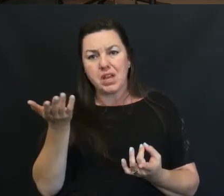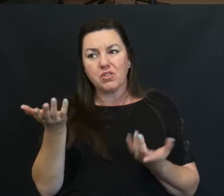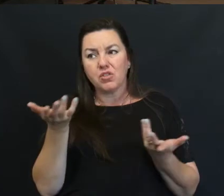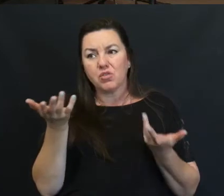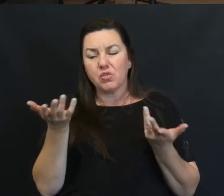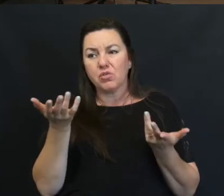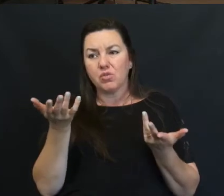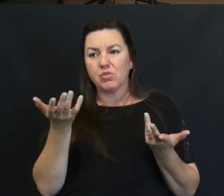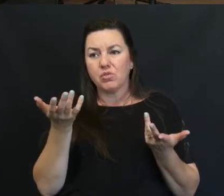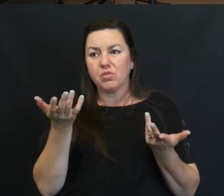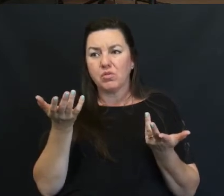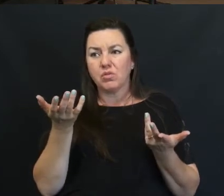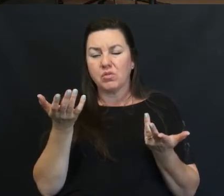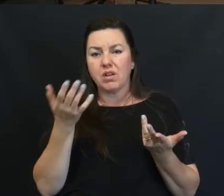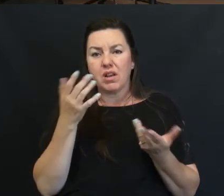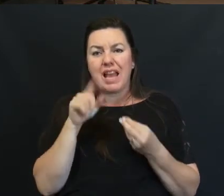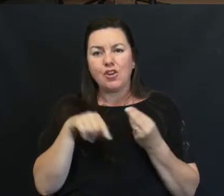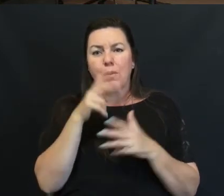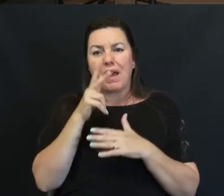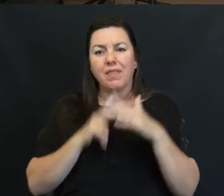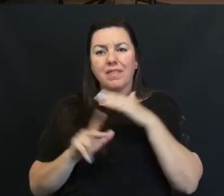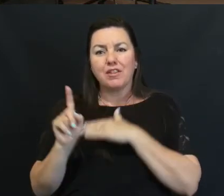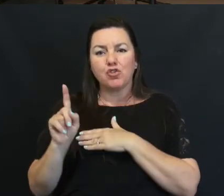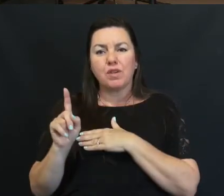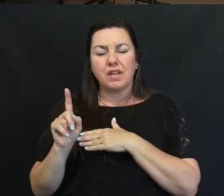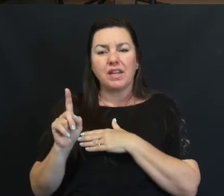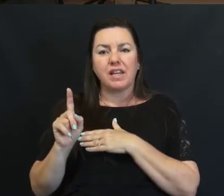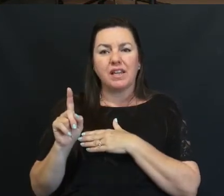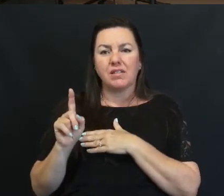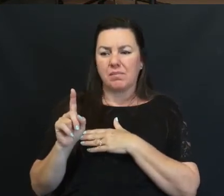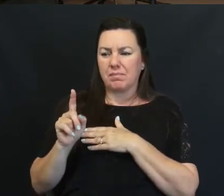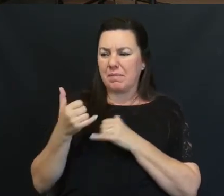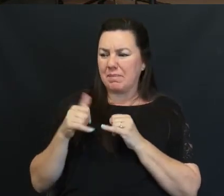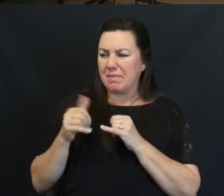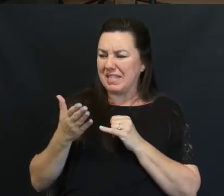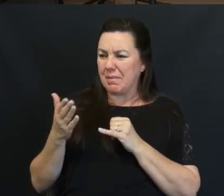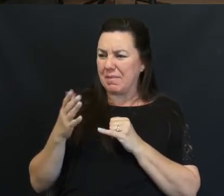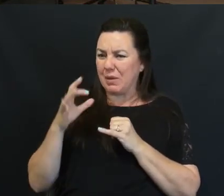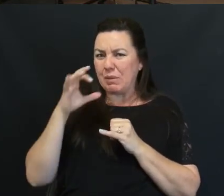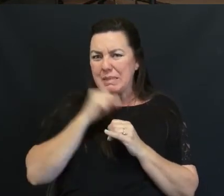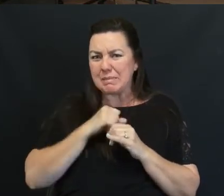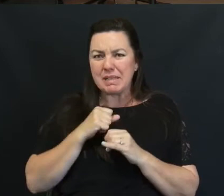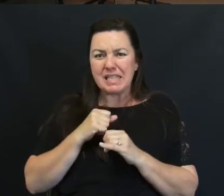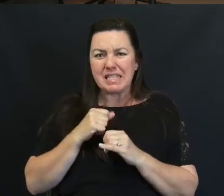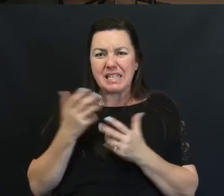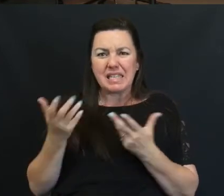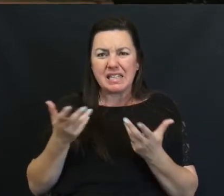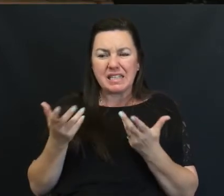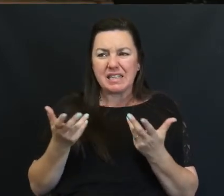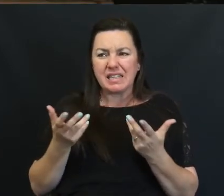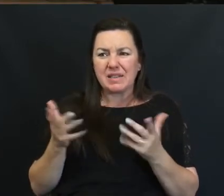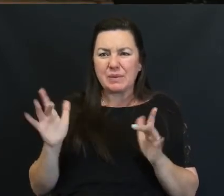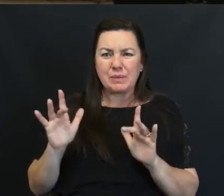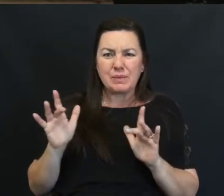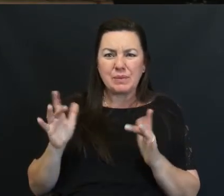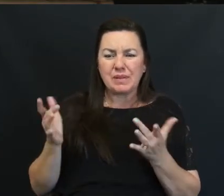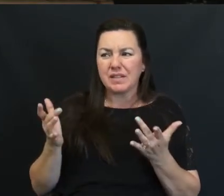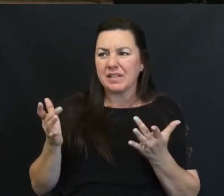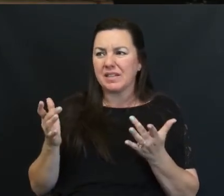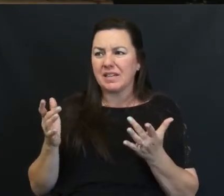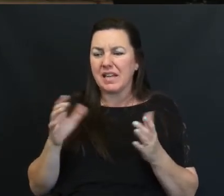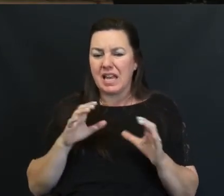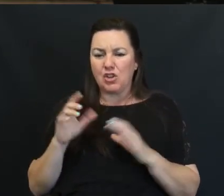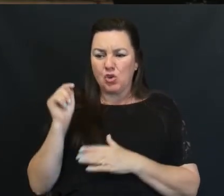I believe I knew About the Trinity But something Was still Missing And doing My testimony Today